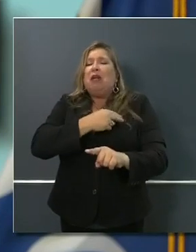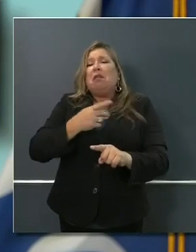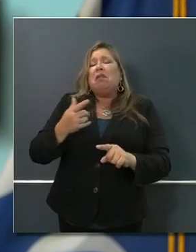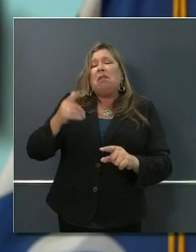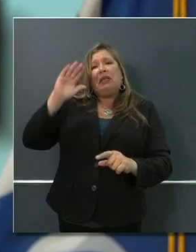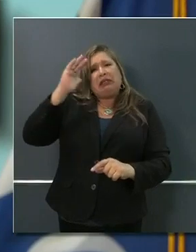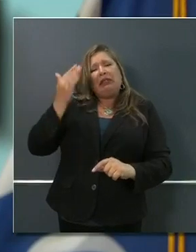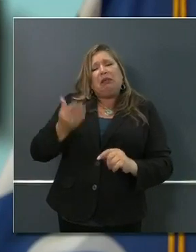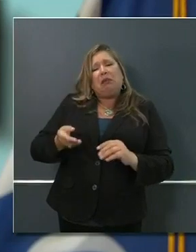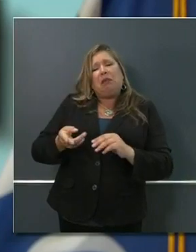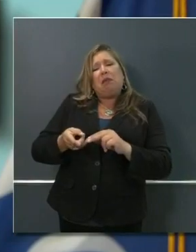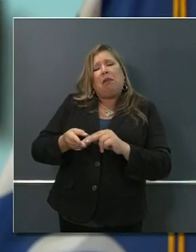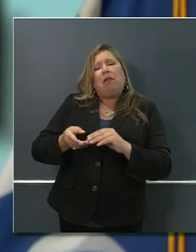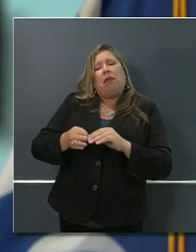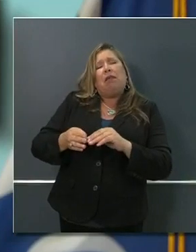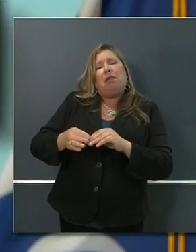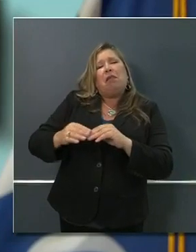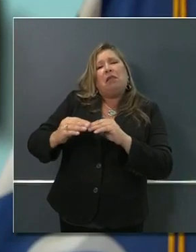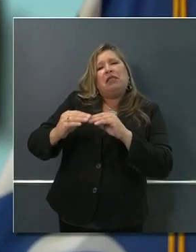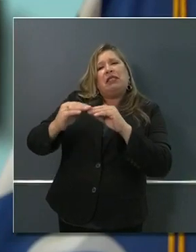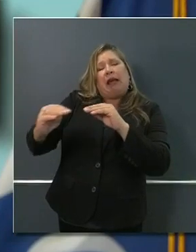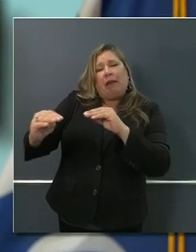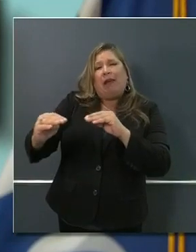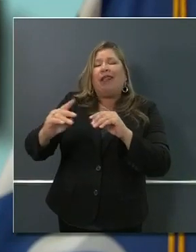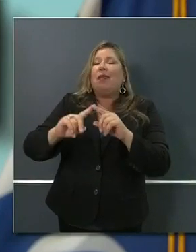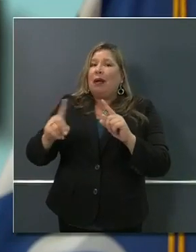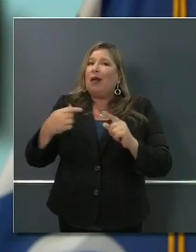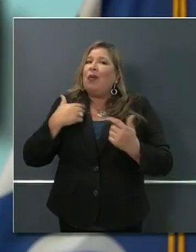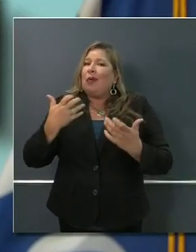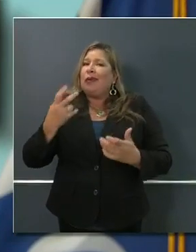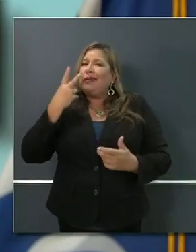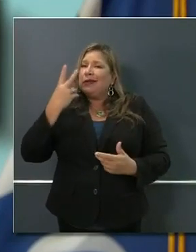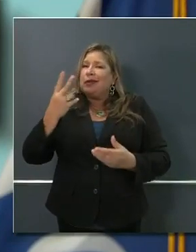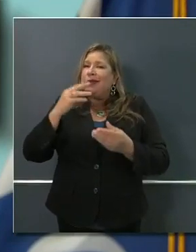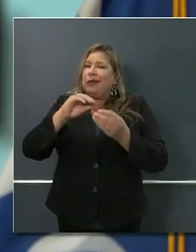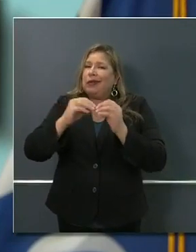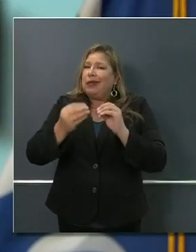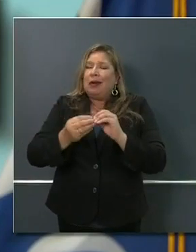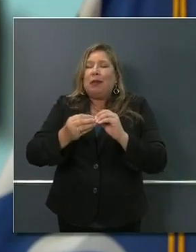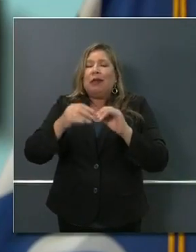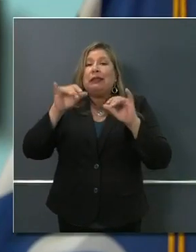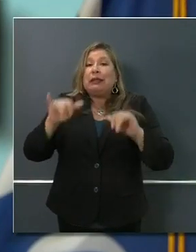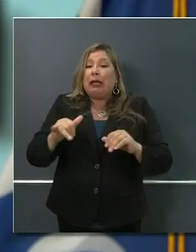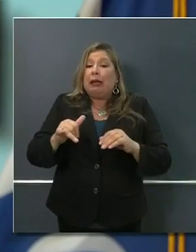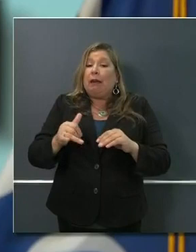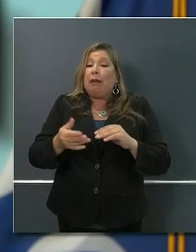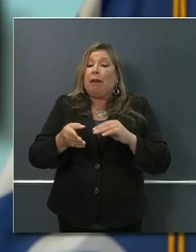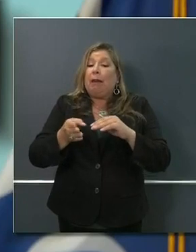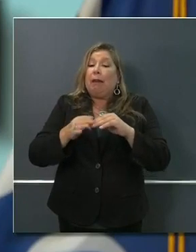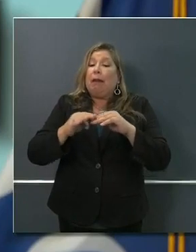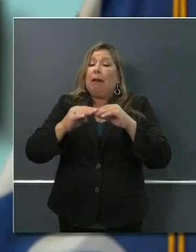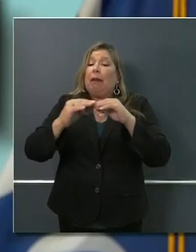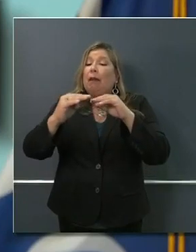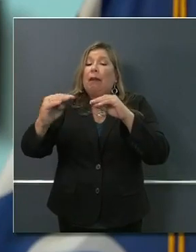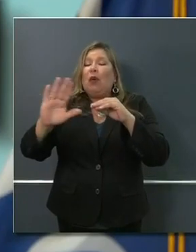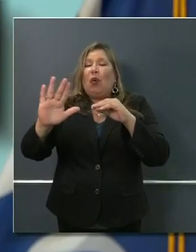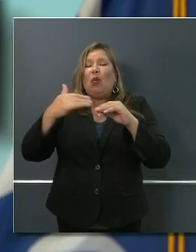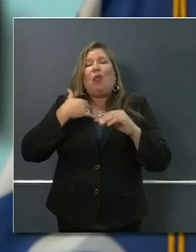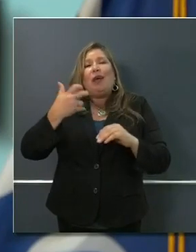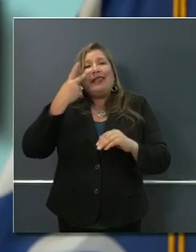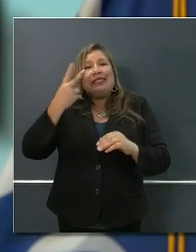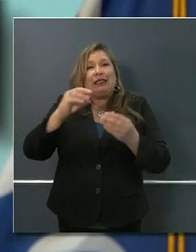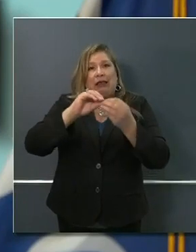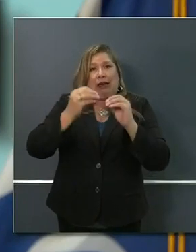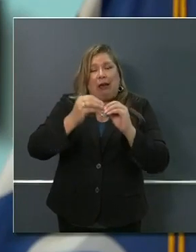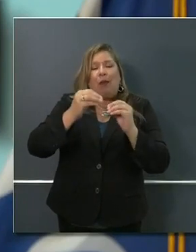but, again, not where we want to see those numbers. We don't want to just see a stable, flat curve. We want to see that curve decline